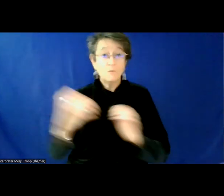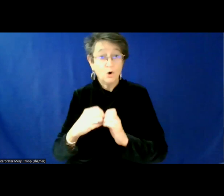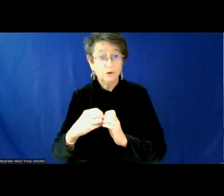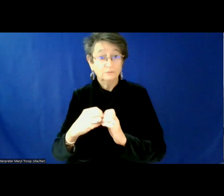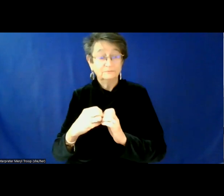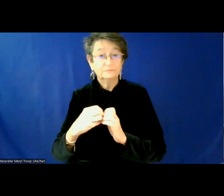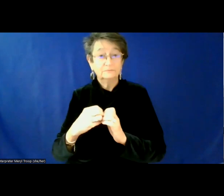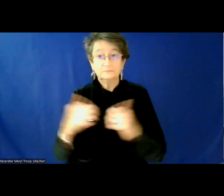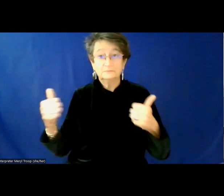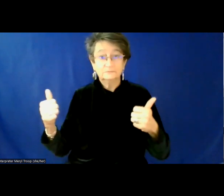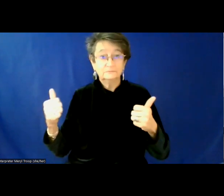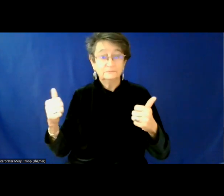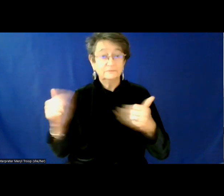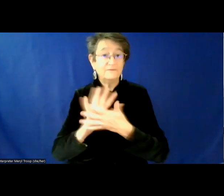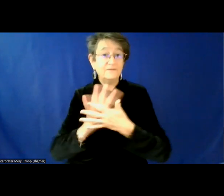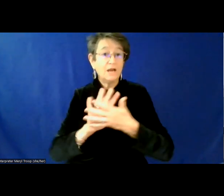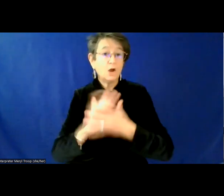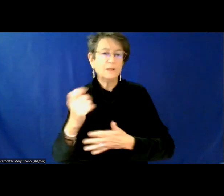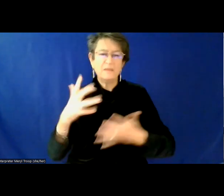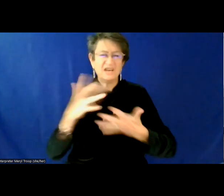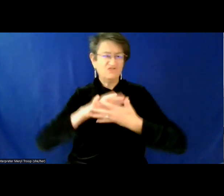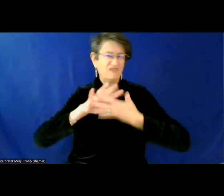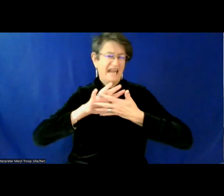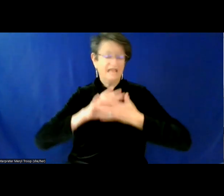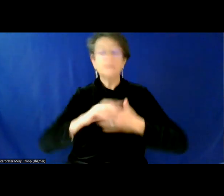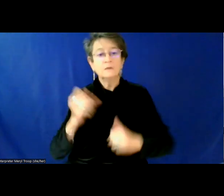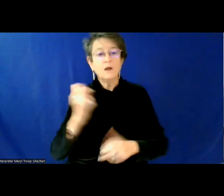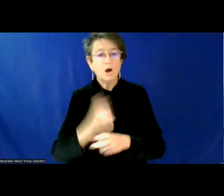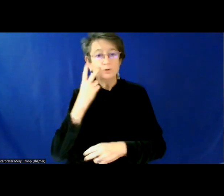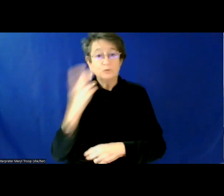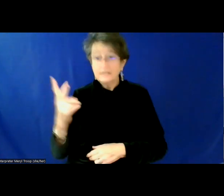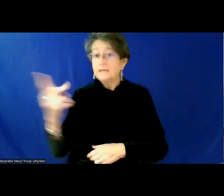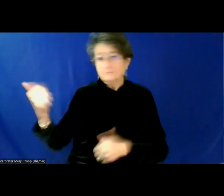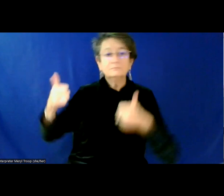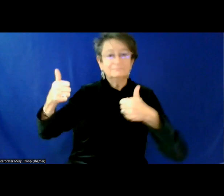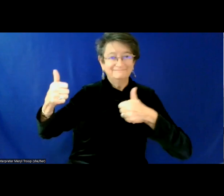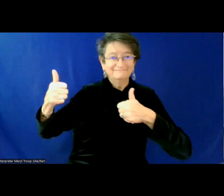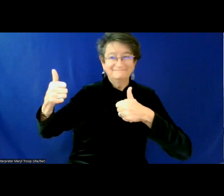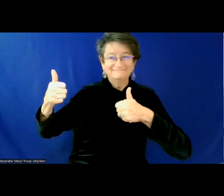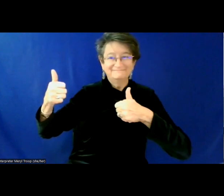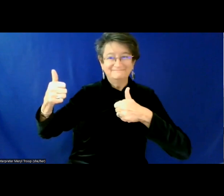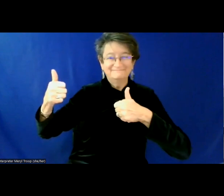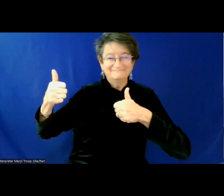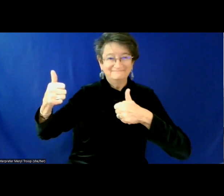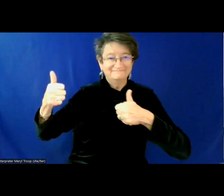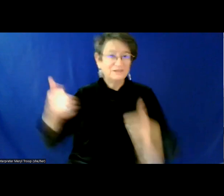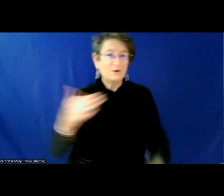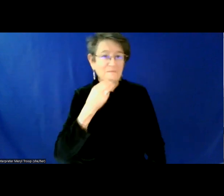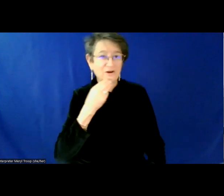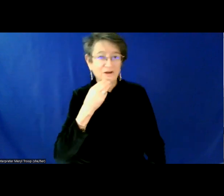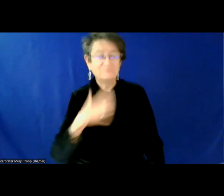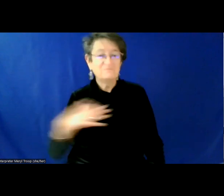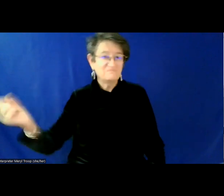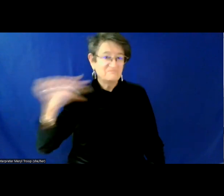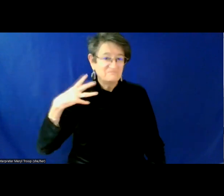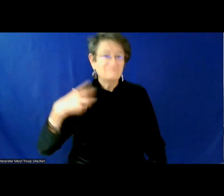get more light. Your video is a little bit grainy and blurry. So Meryl, if you're able to, um, address that, I'll just throw that out